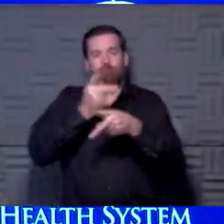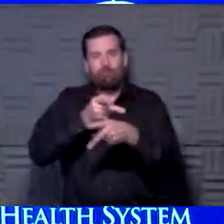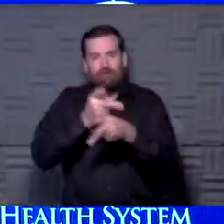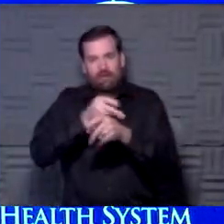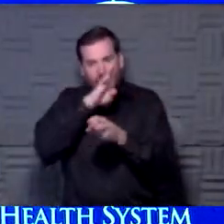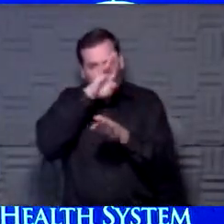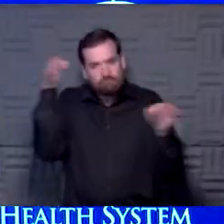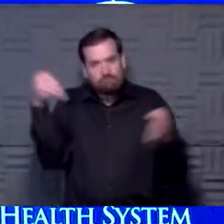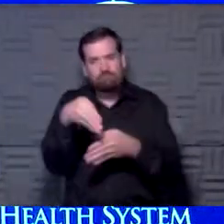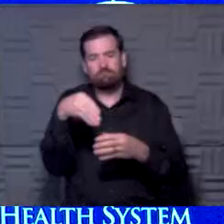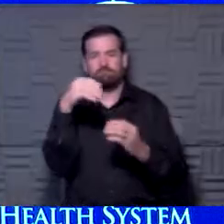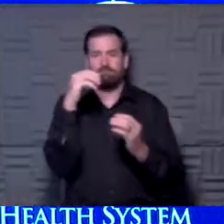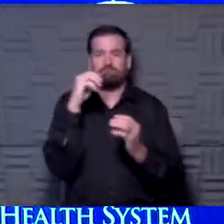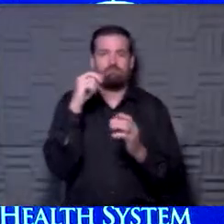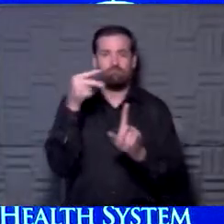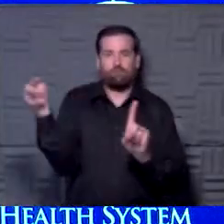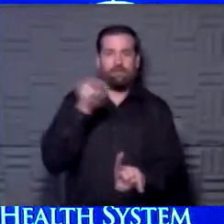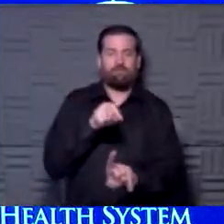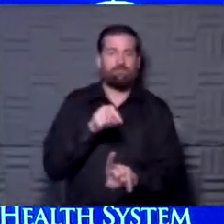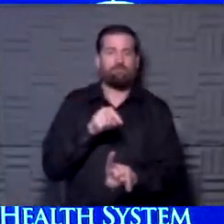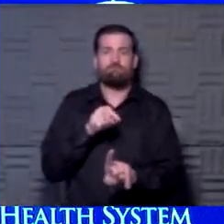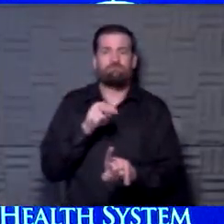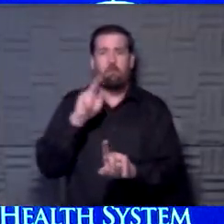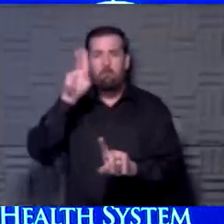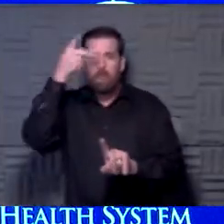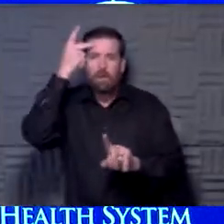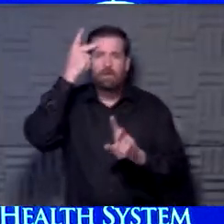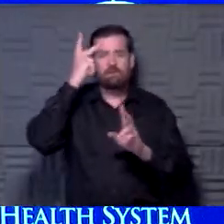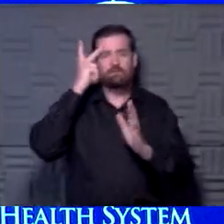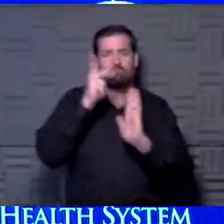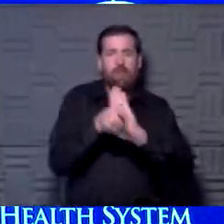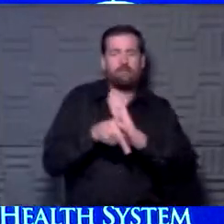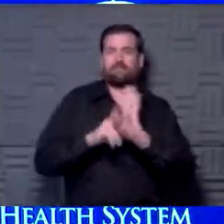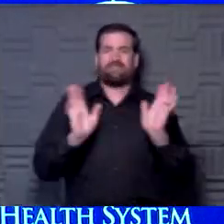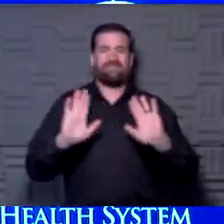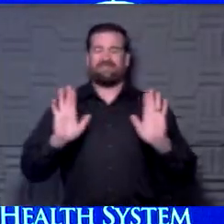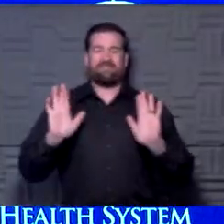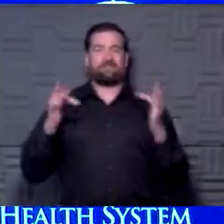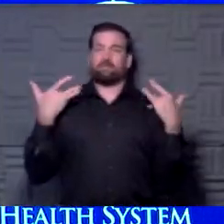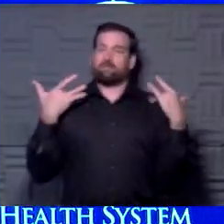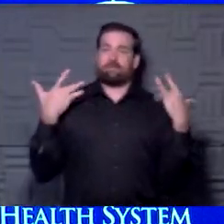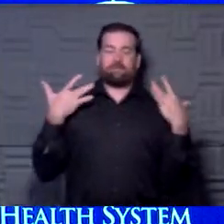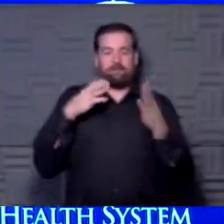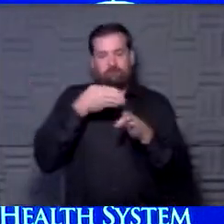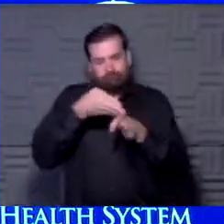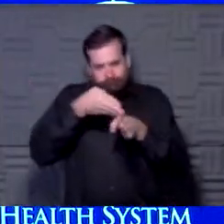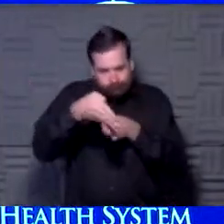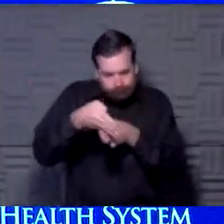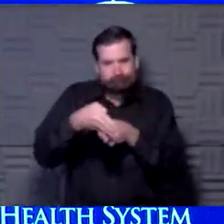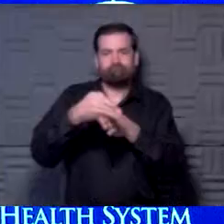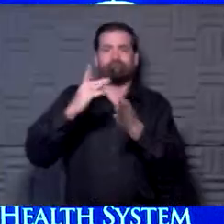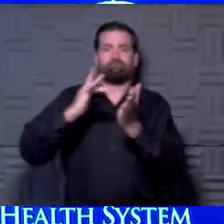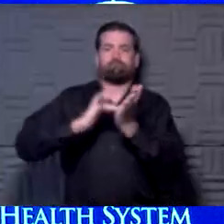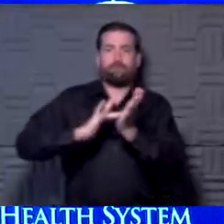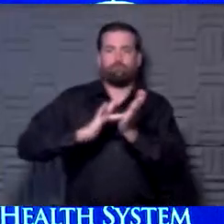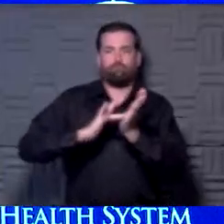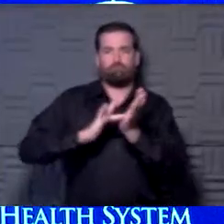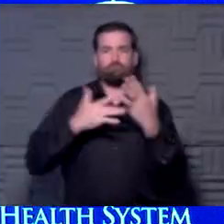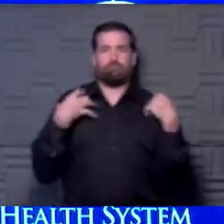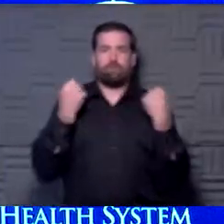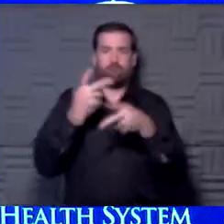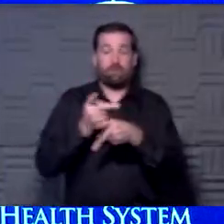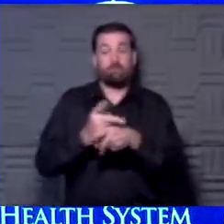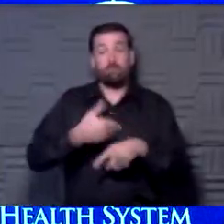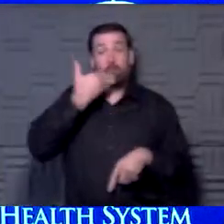We're not going to take on a lot of policy stuff. You know, we've tried to not do that. We try to stick to our lane and tell you this is the